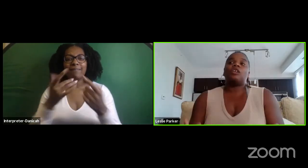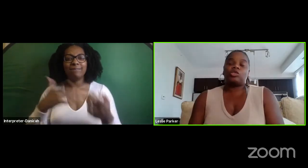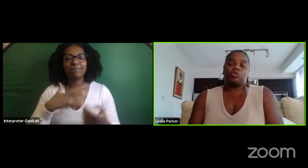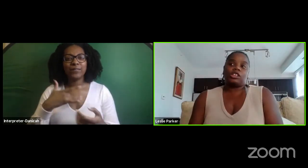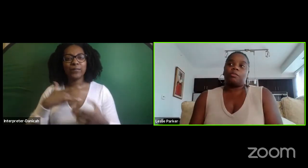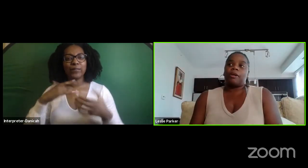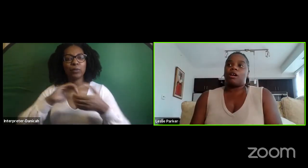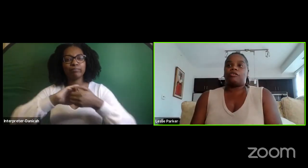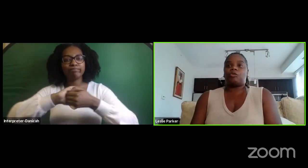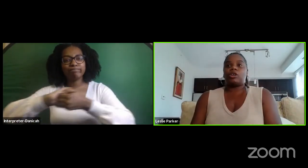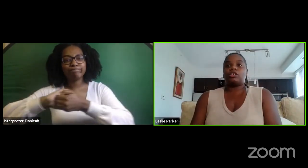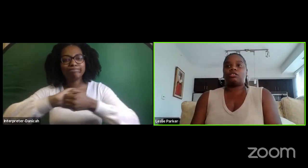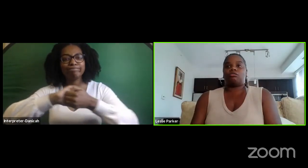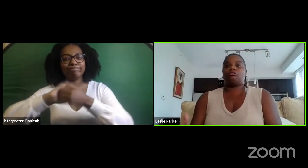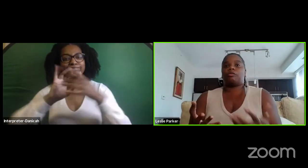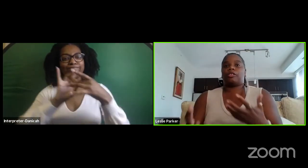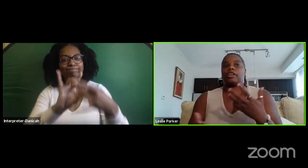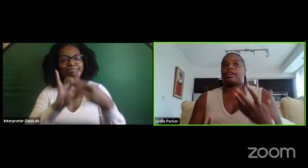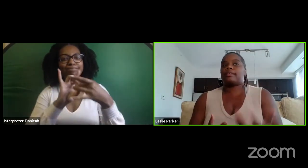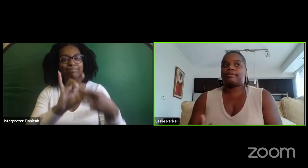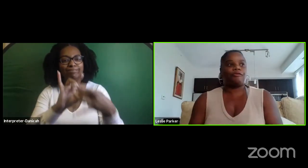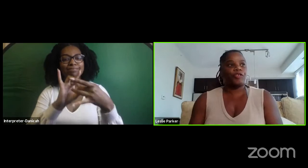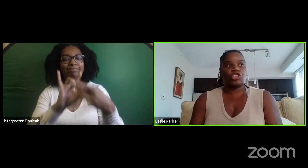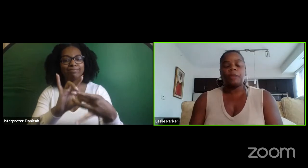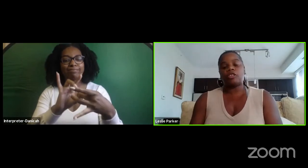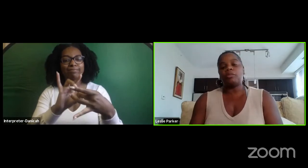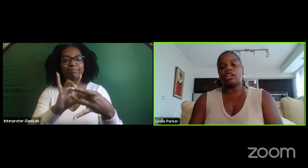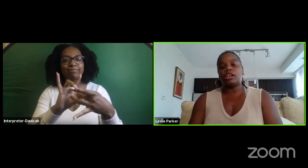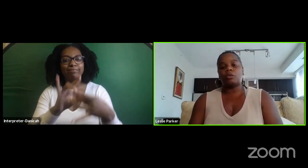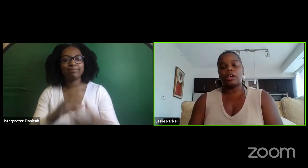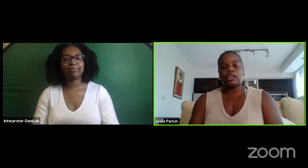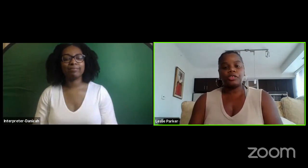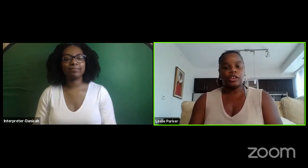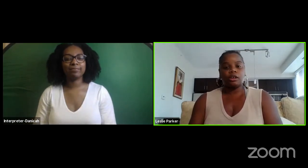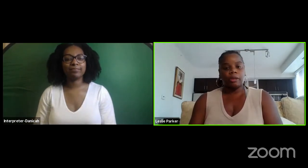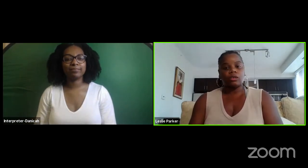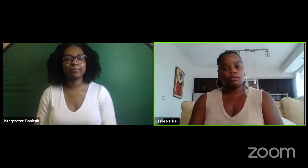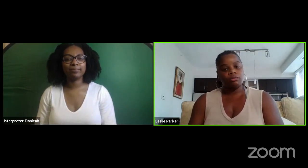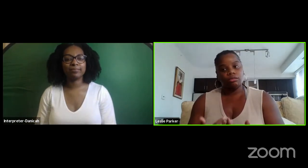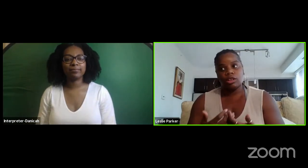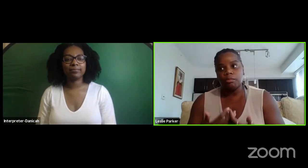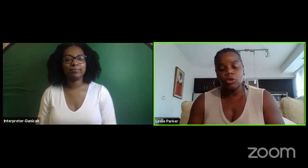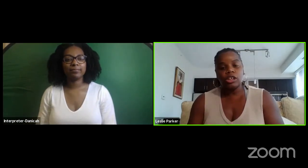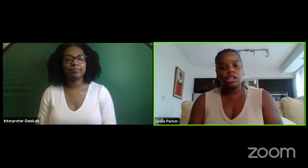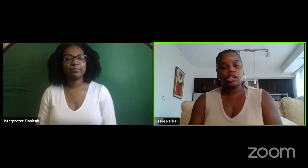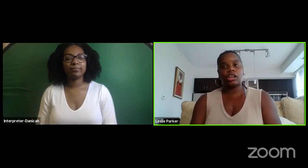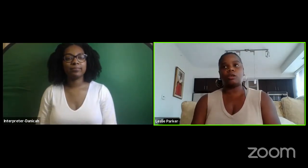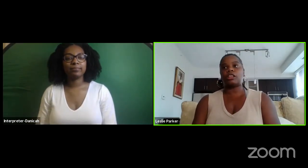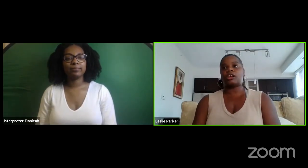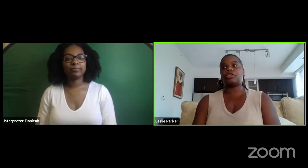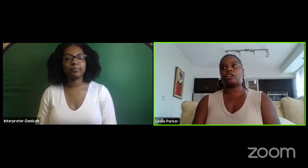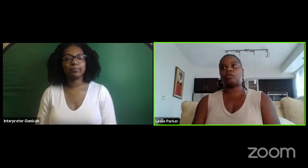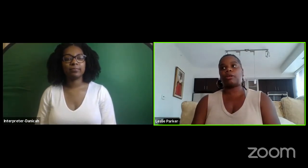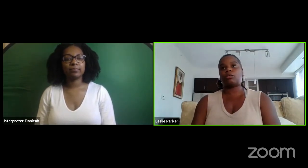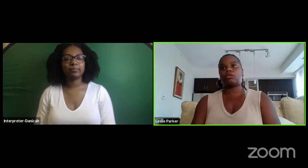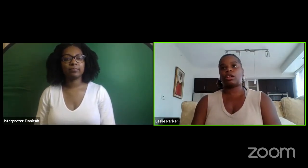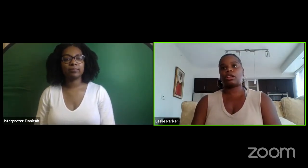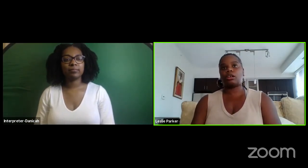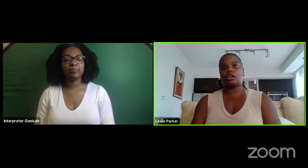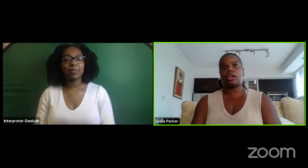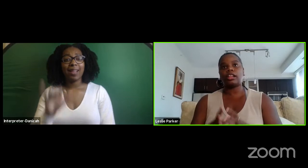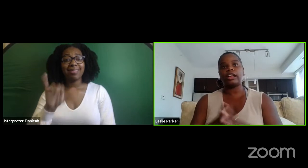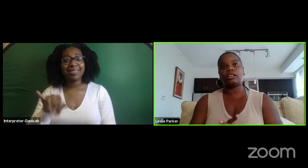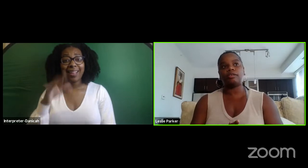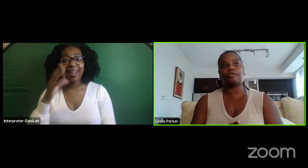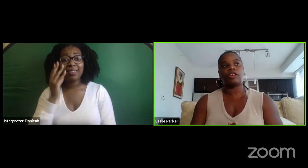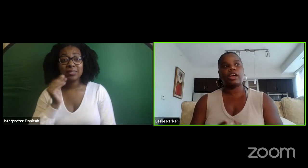And that was really a part of what shaped me in the way that I think about community, in the way that I think about